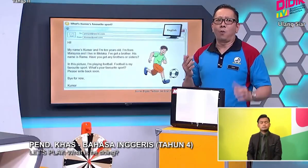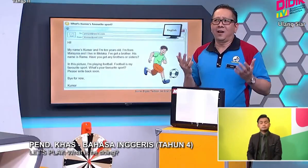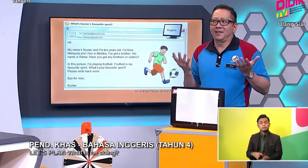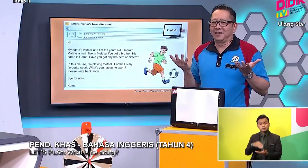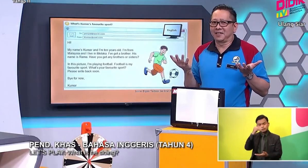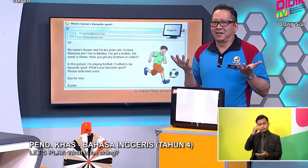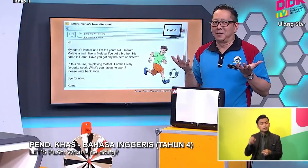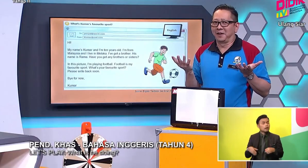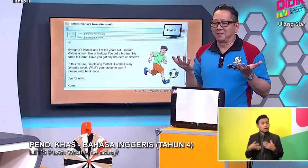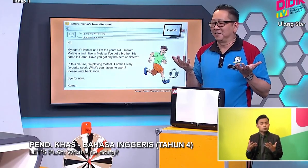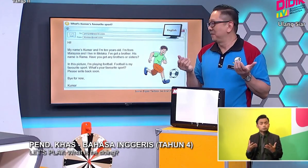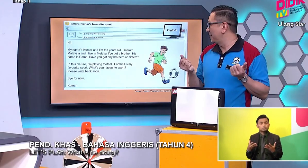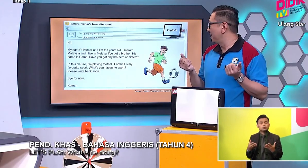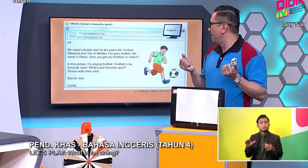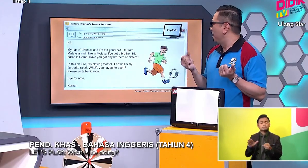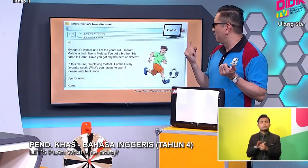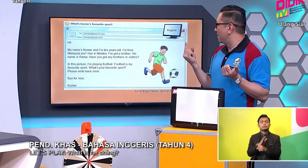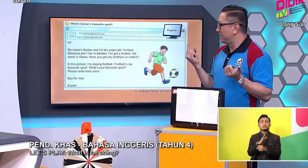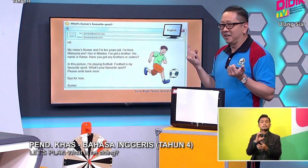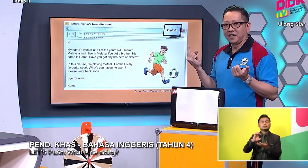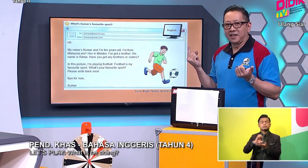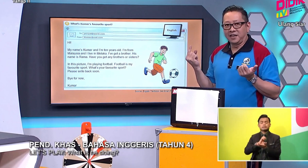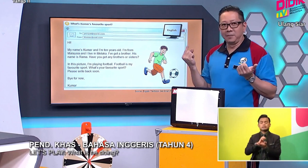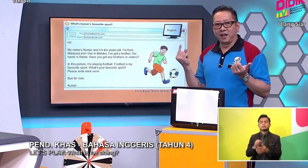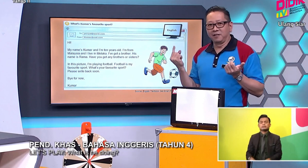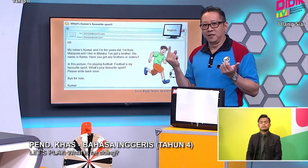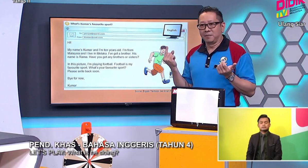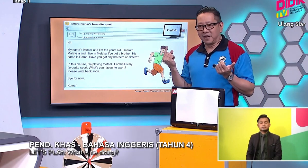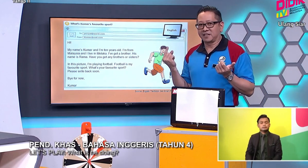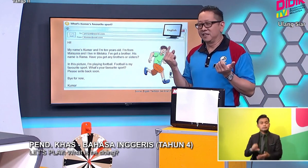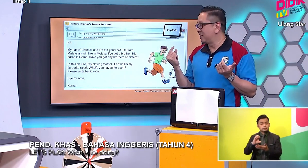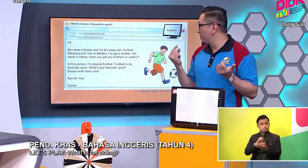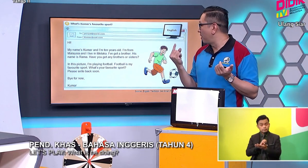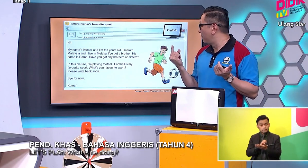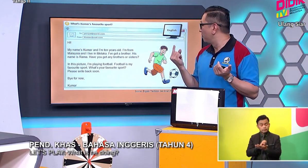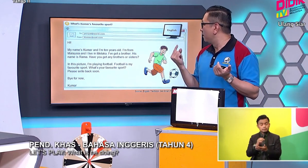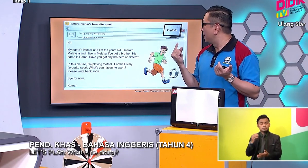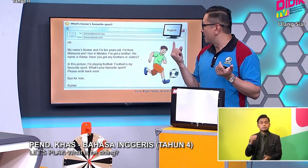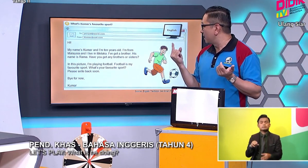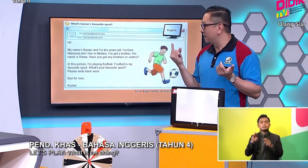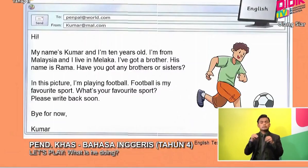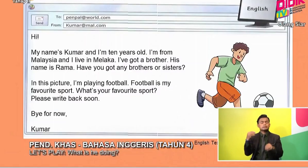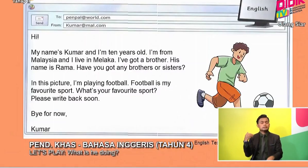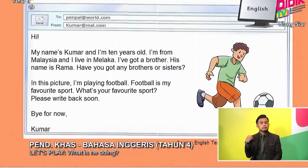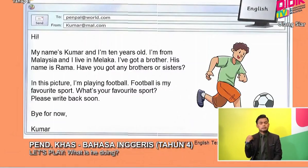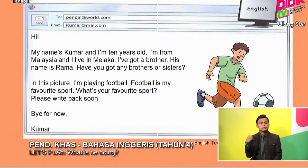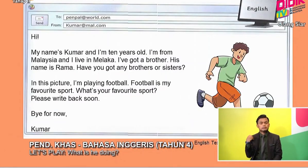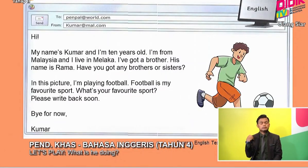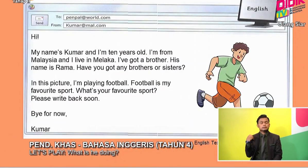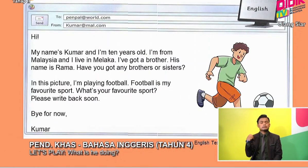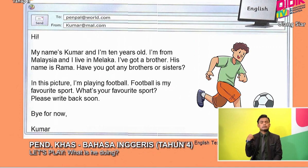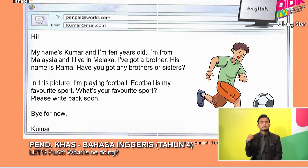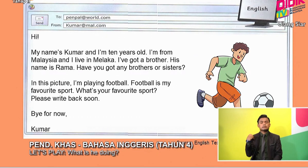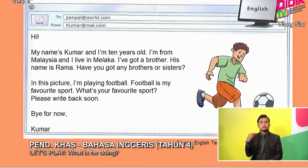What is an e-mail Okay You can see E-mail must consist of A sender And a